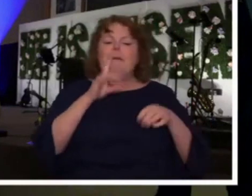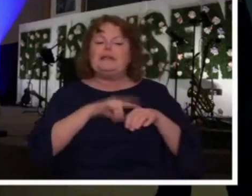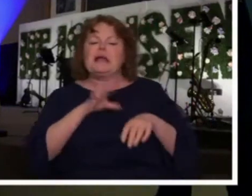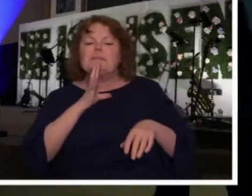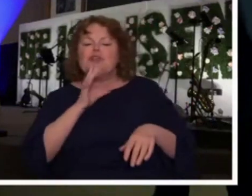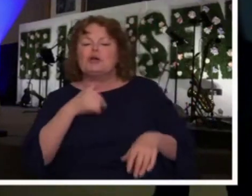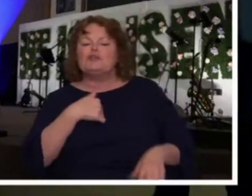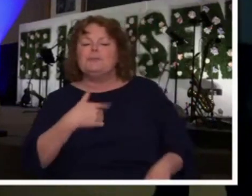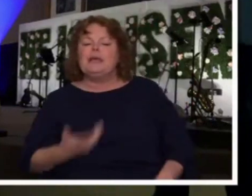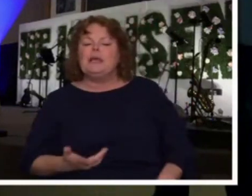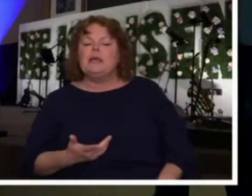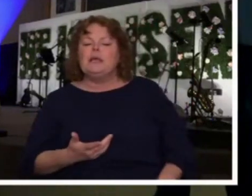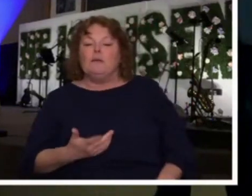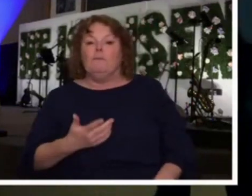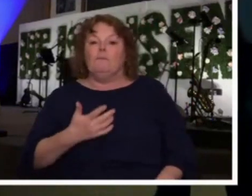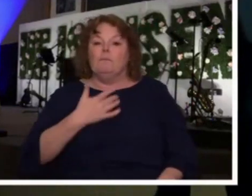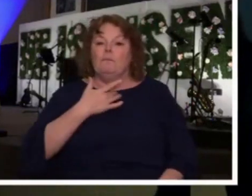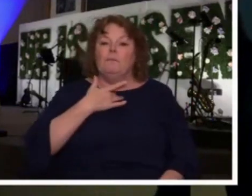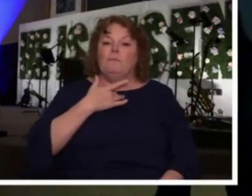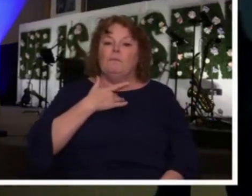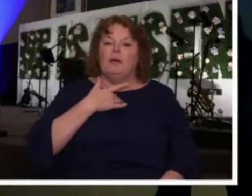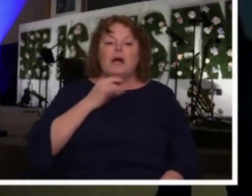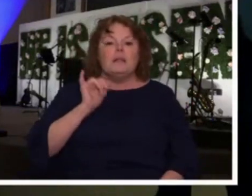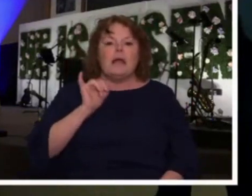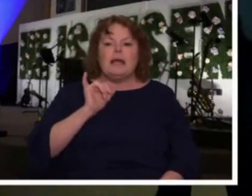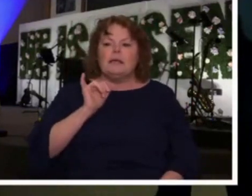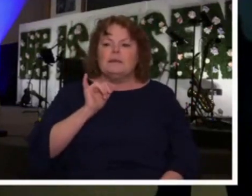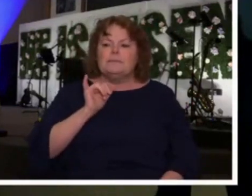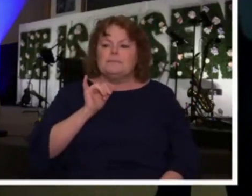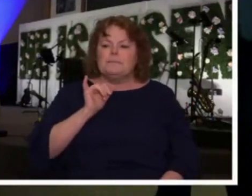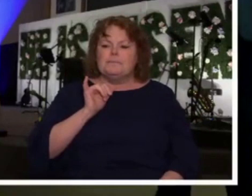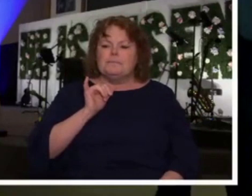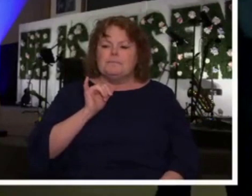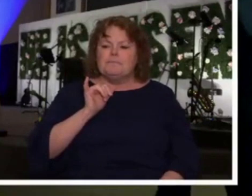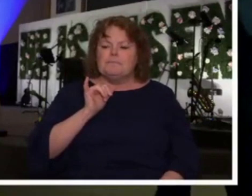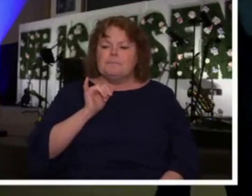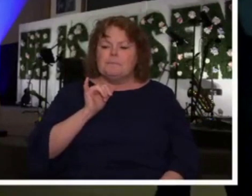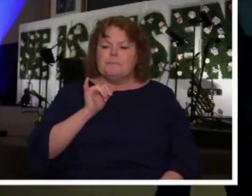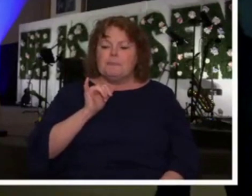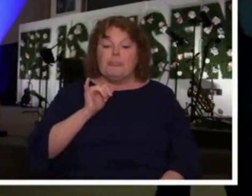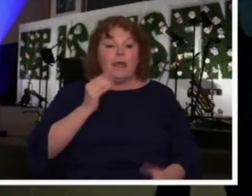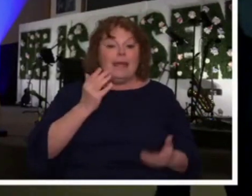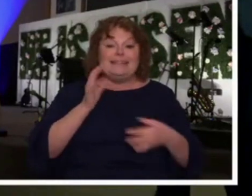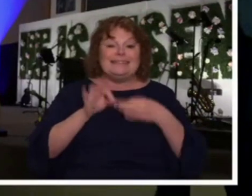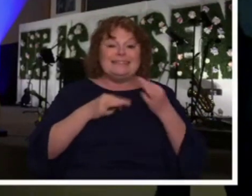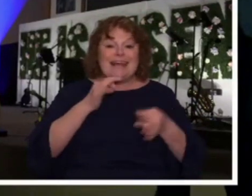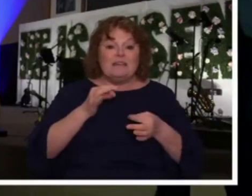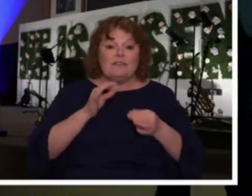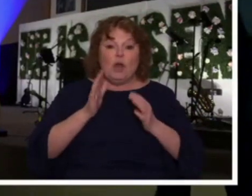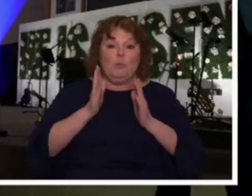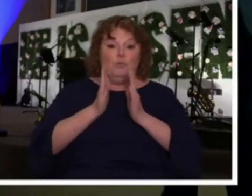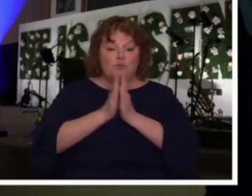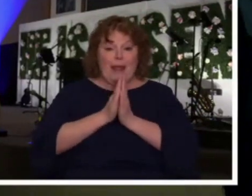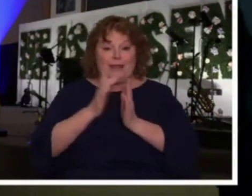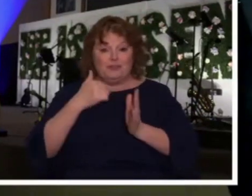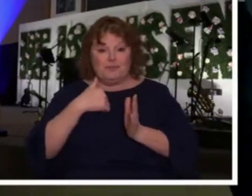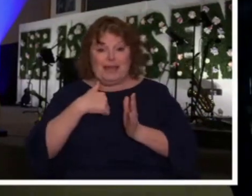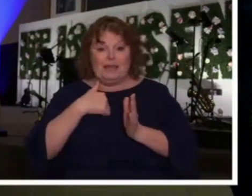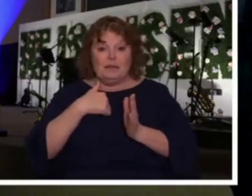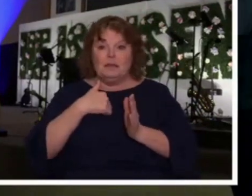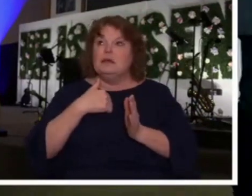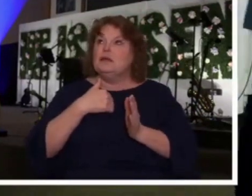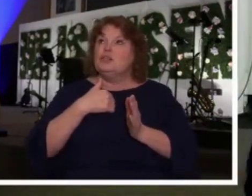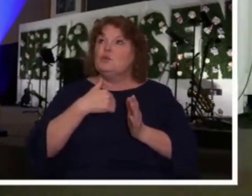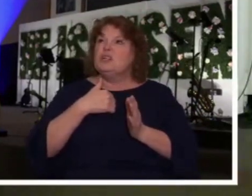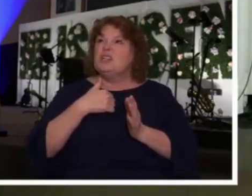How many times when you went to look something up that really that was a moment that you really needed my direction in? How many times that